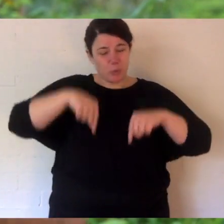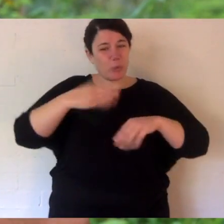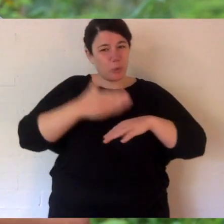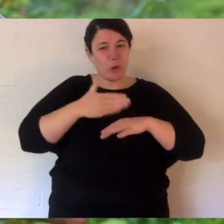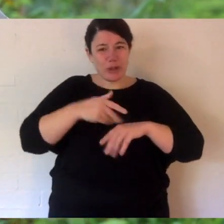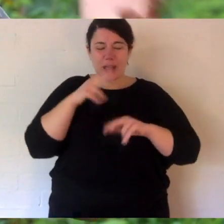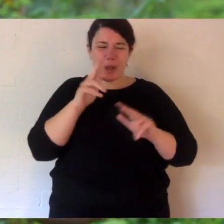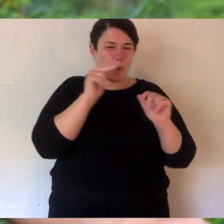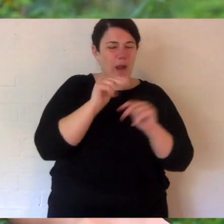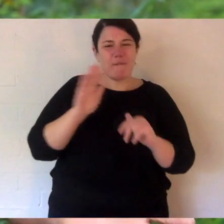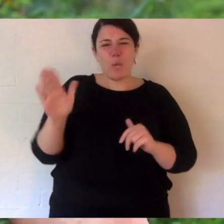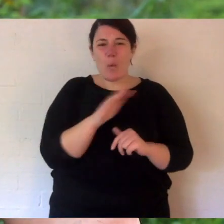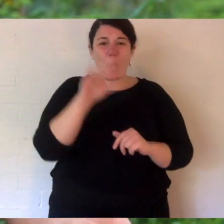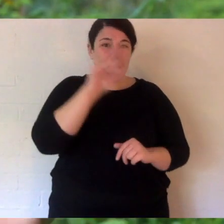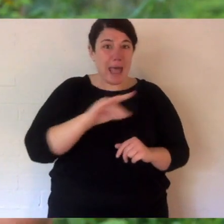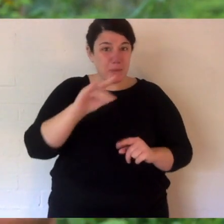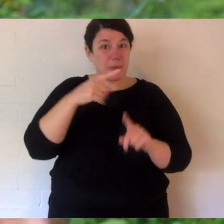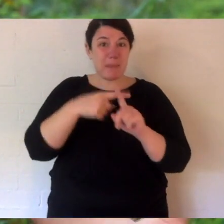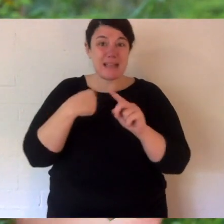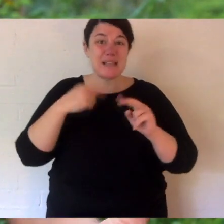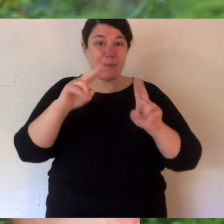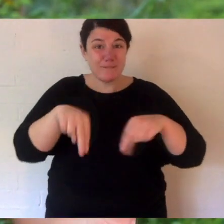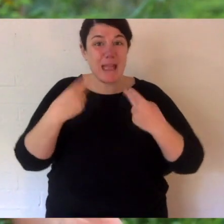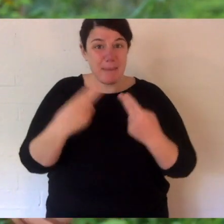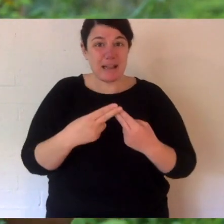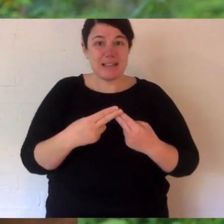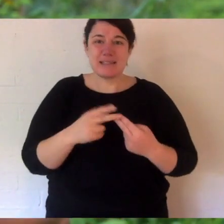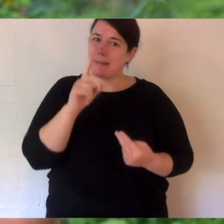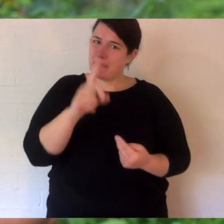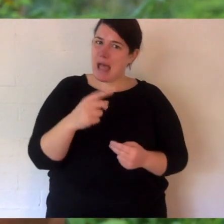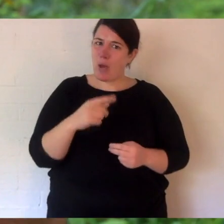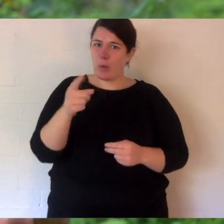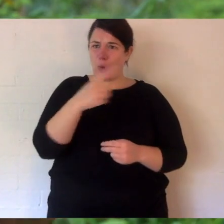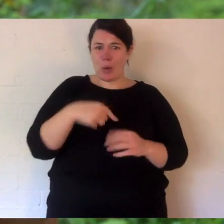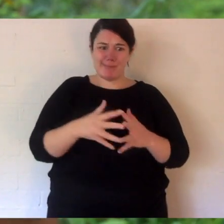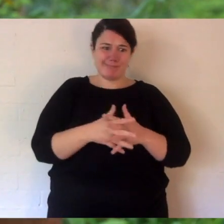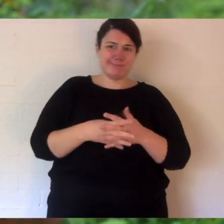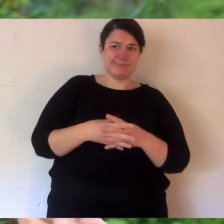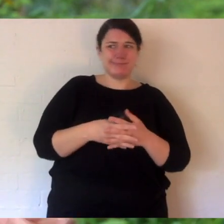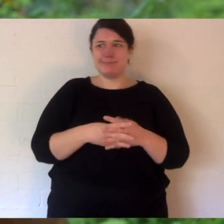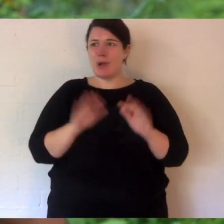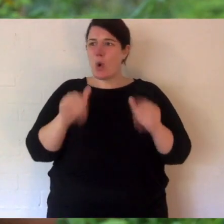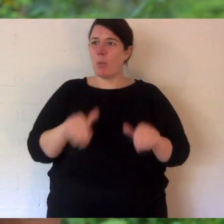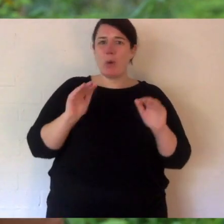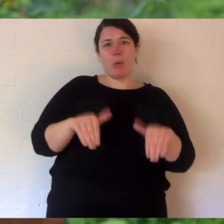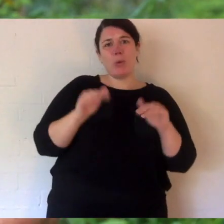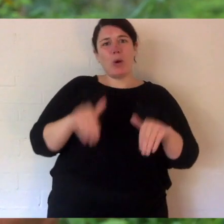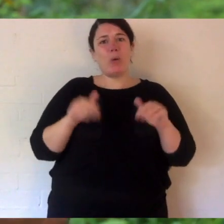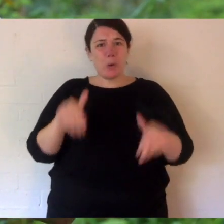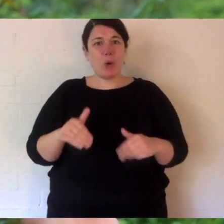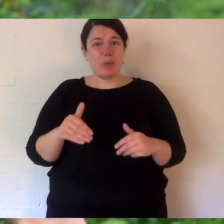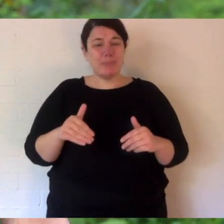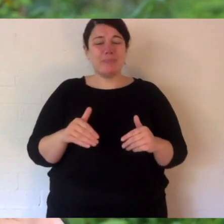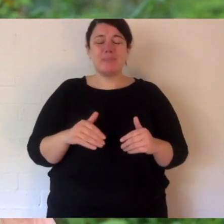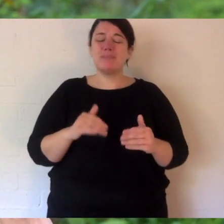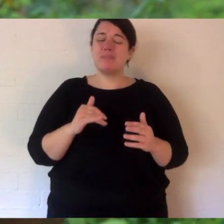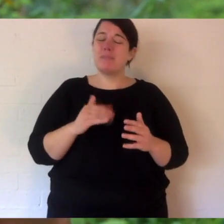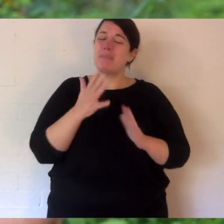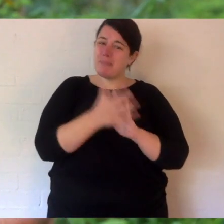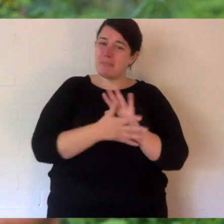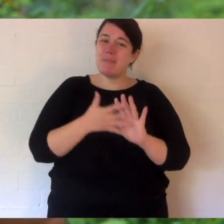I'm looking after all of our animals, and our families. But we all have a bit of extra time at the moment, like you probably do too.